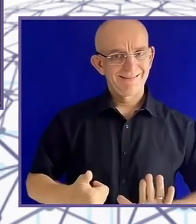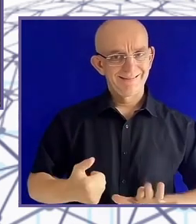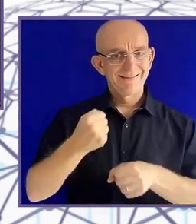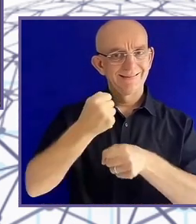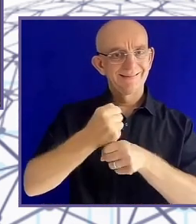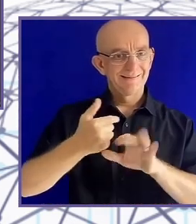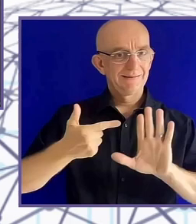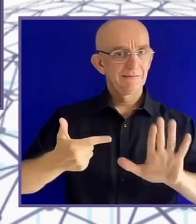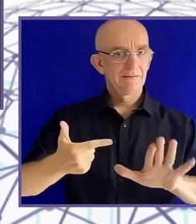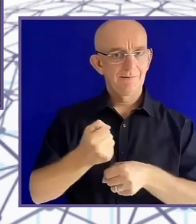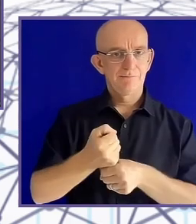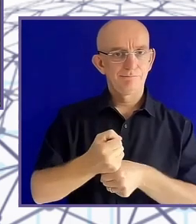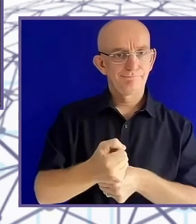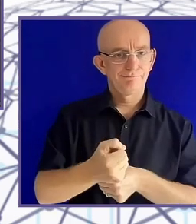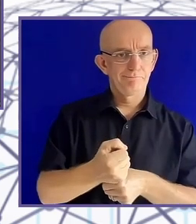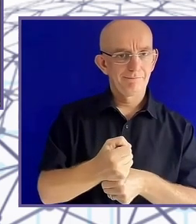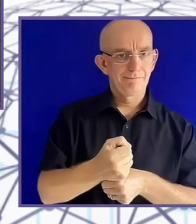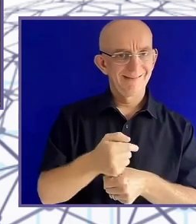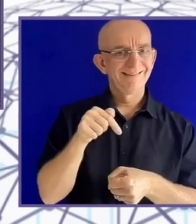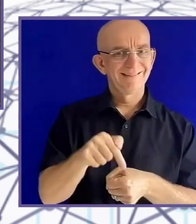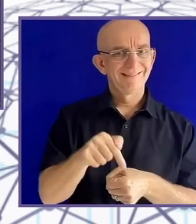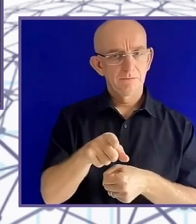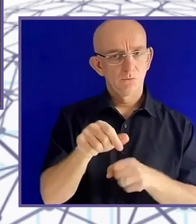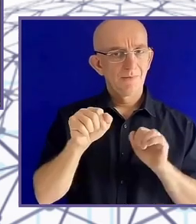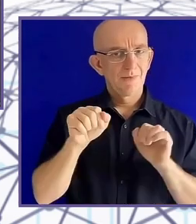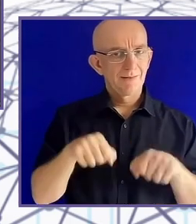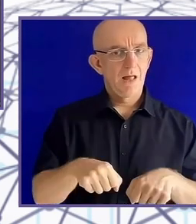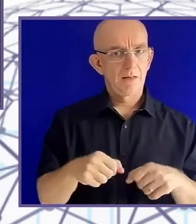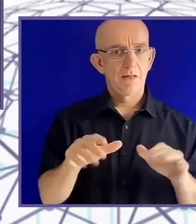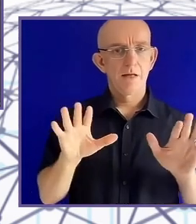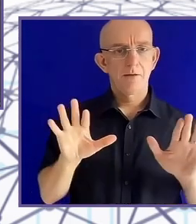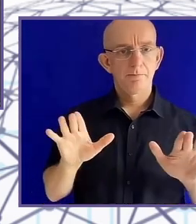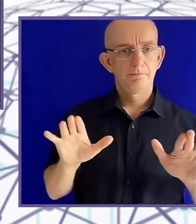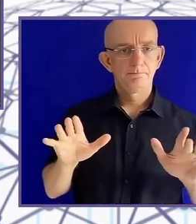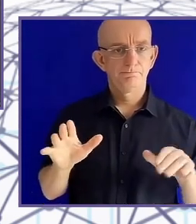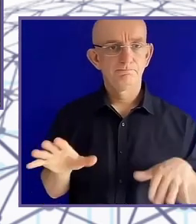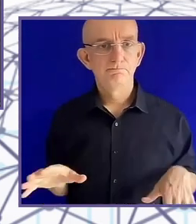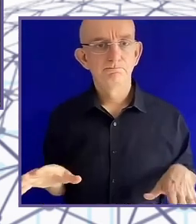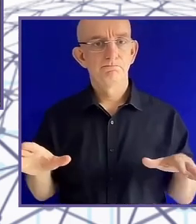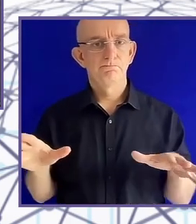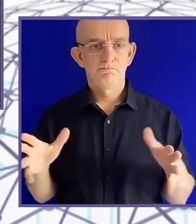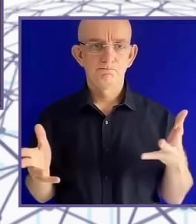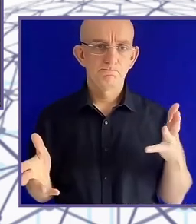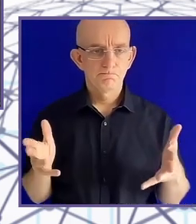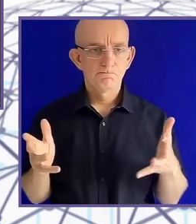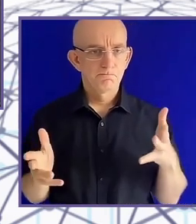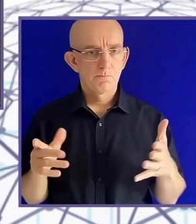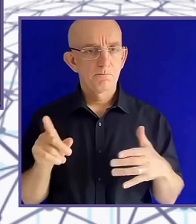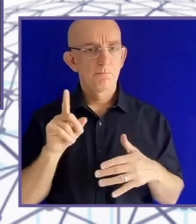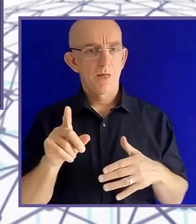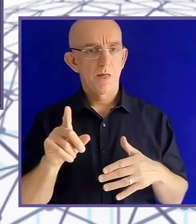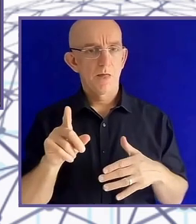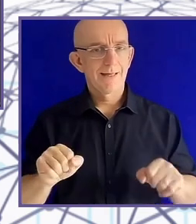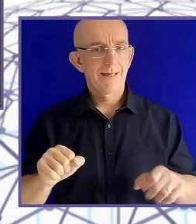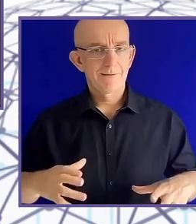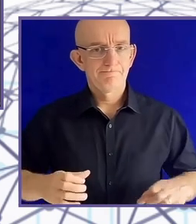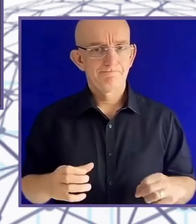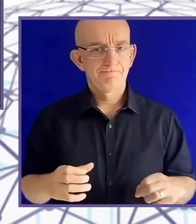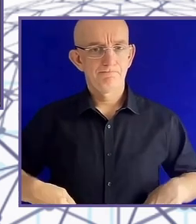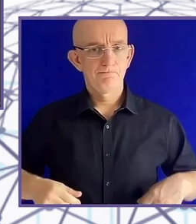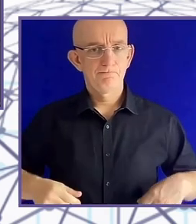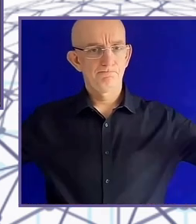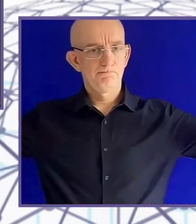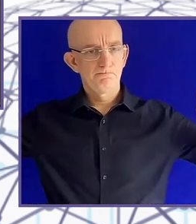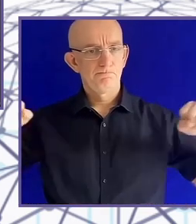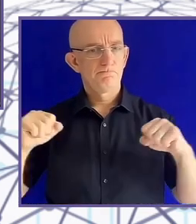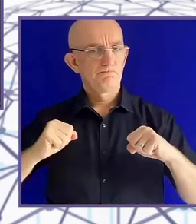one dimensional degree of freedom that would do that. However, we also thought we'd look, exoskeletons had just made it to the market, right? And I